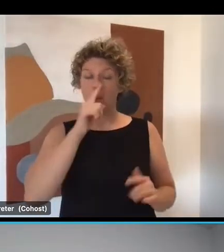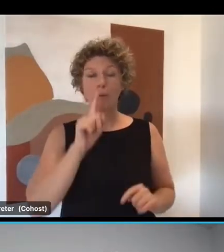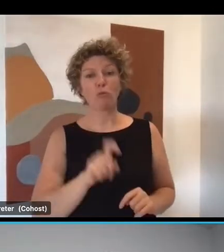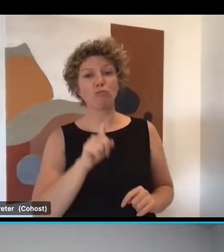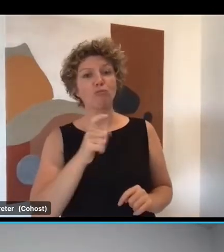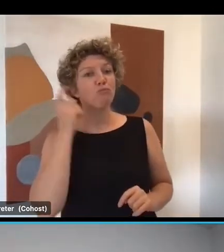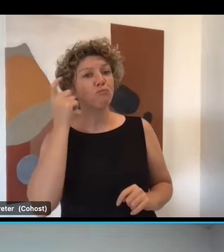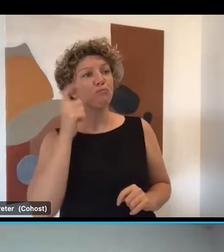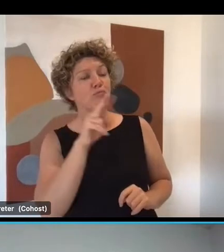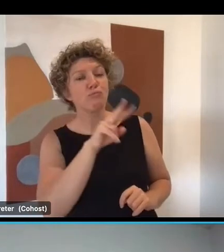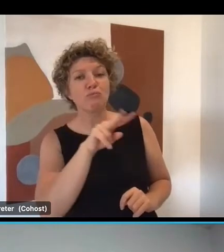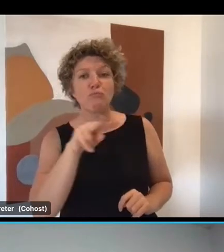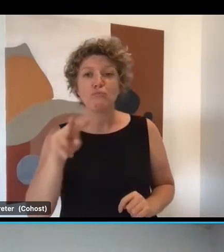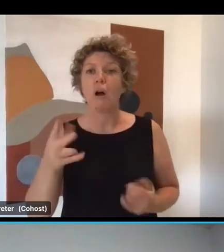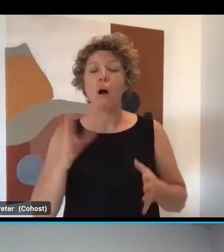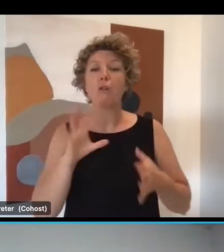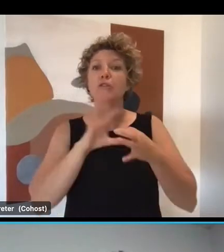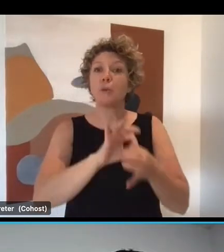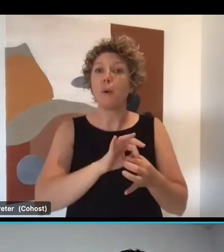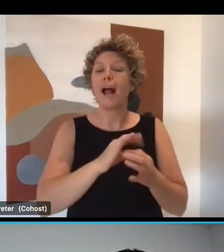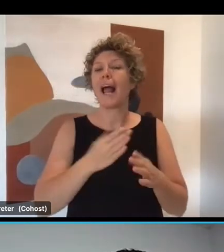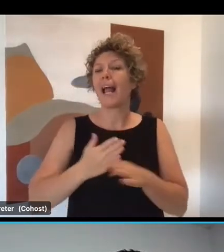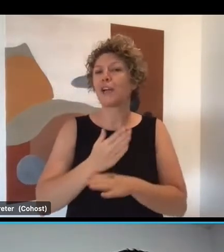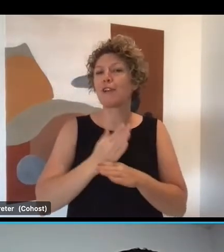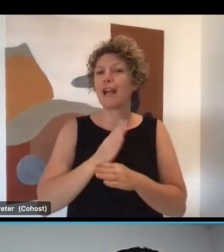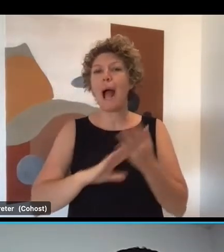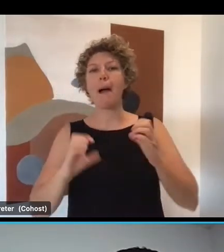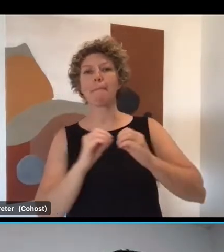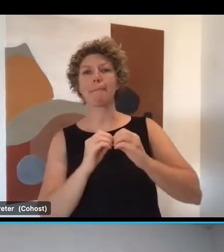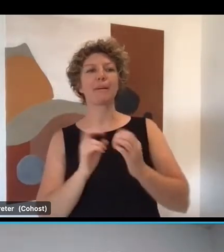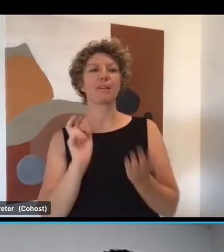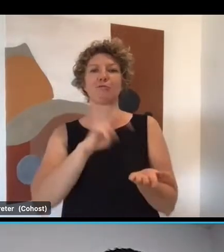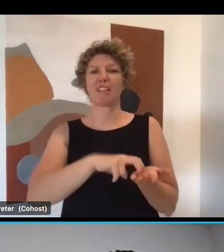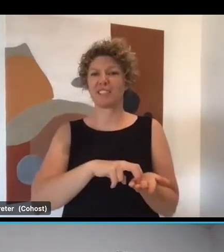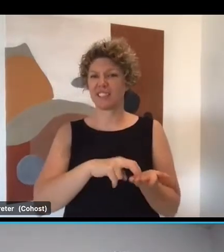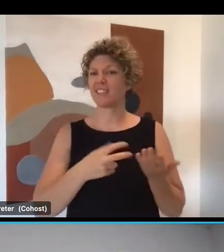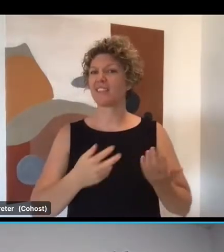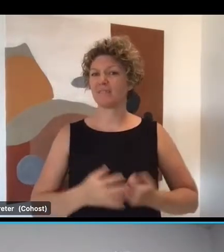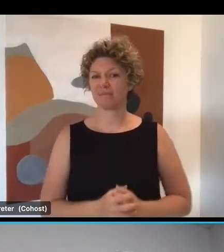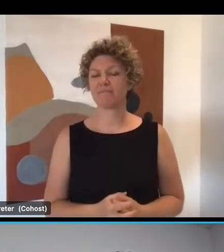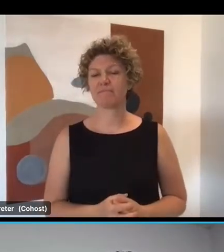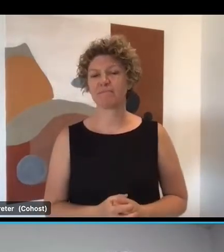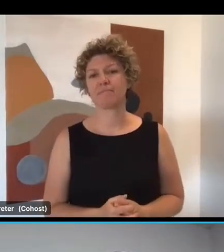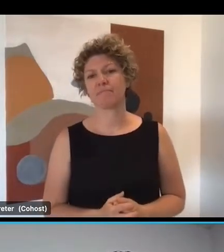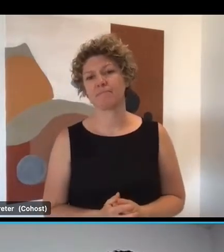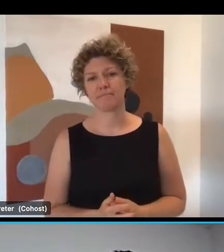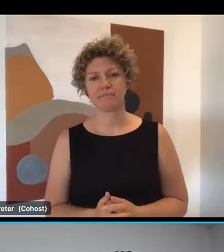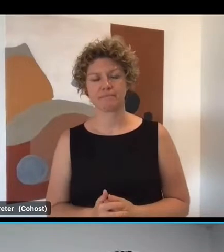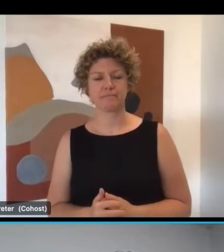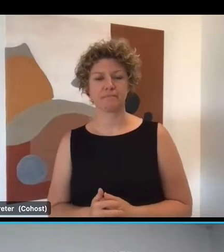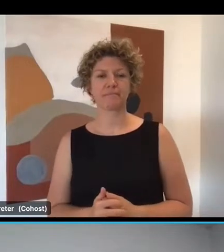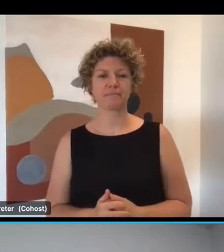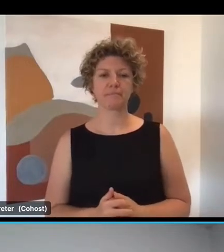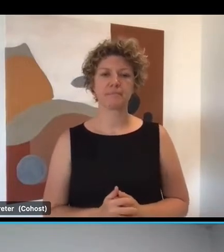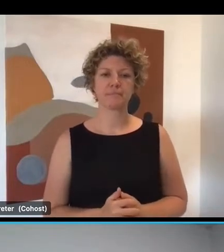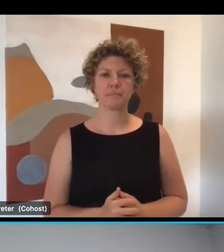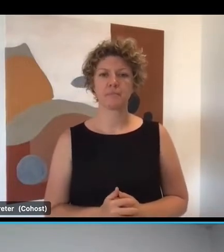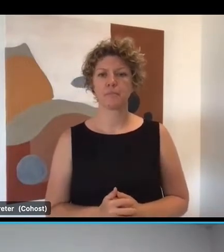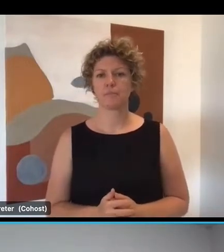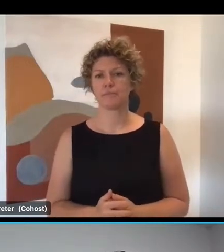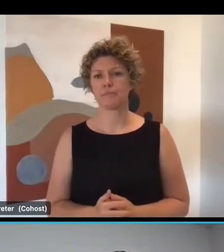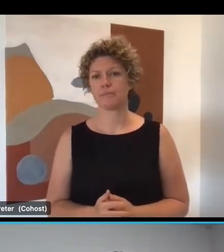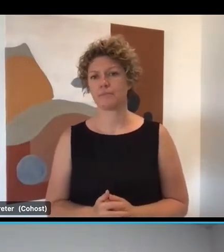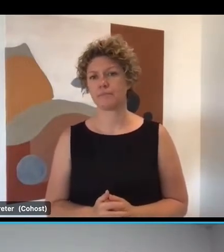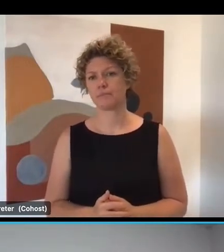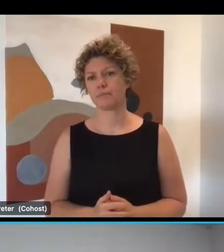150 career hubs registrants because we've opened that up and we're now running that in a micro session weekly all across South East Queensland, and they're